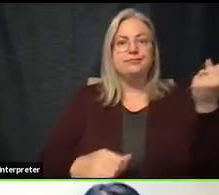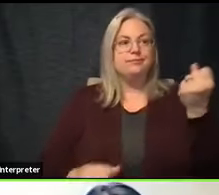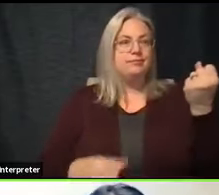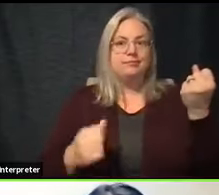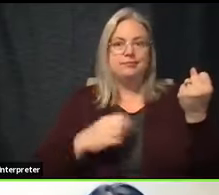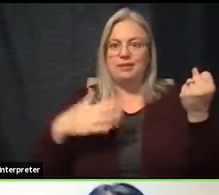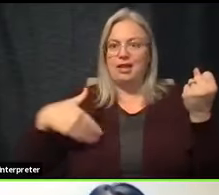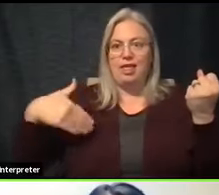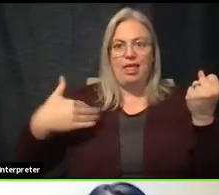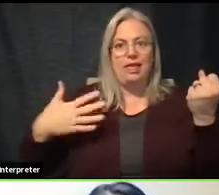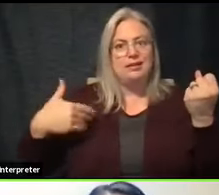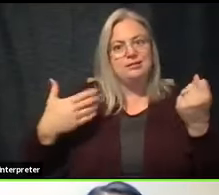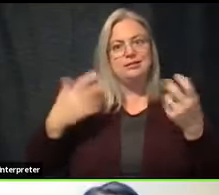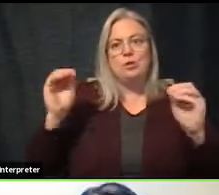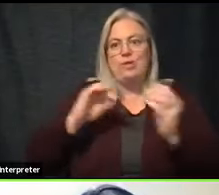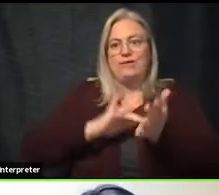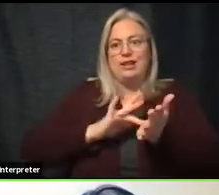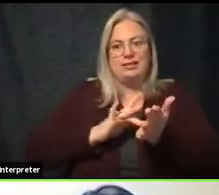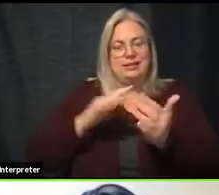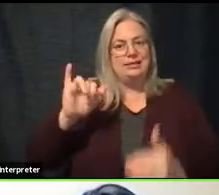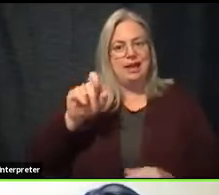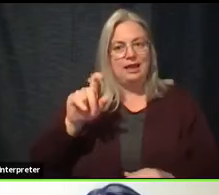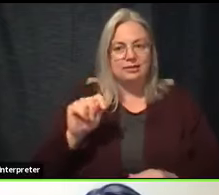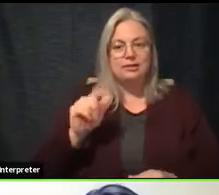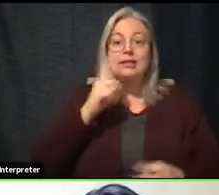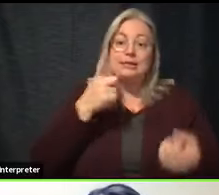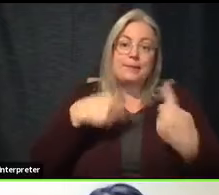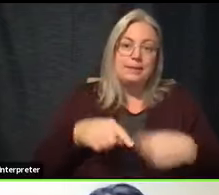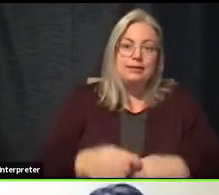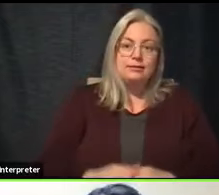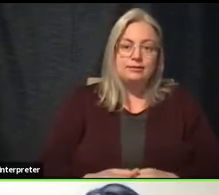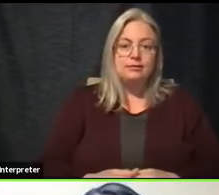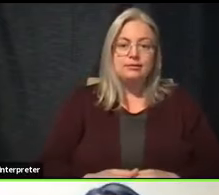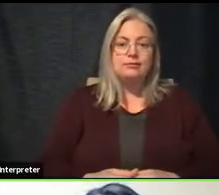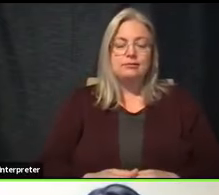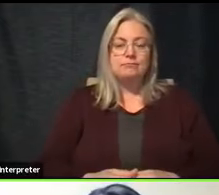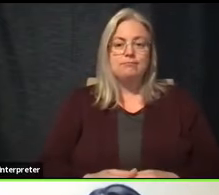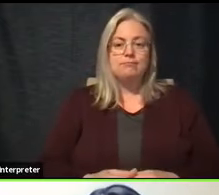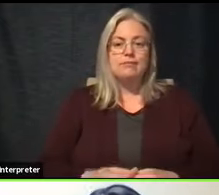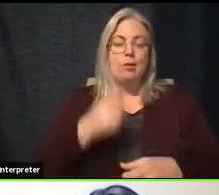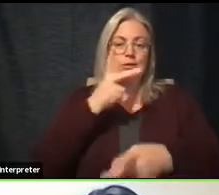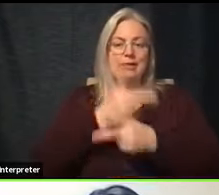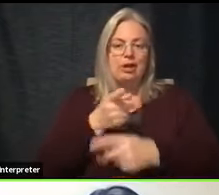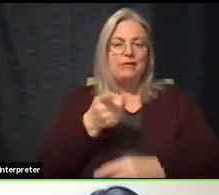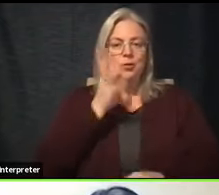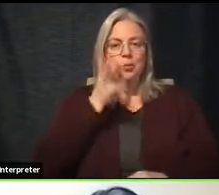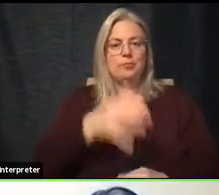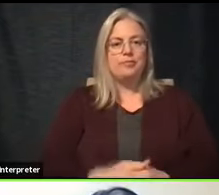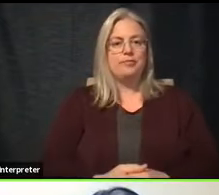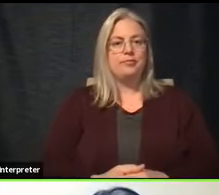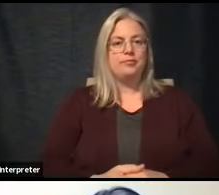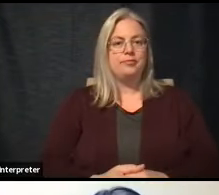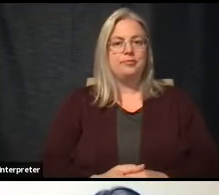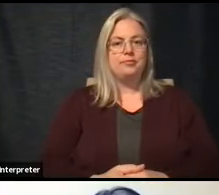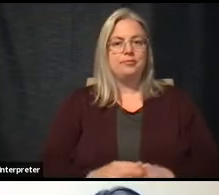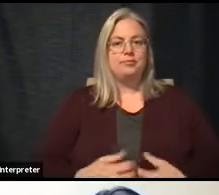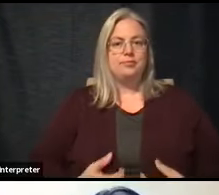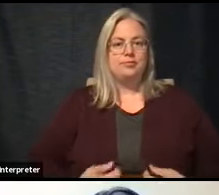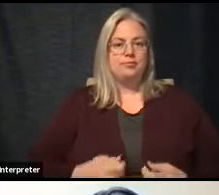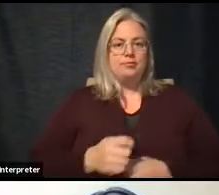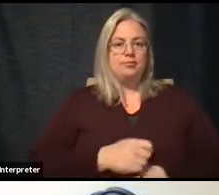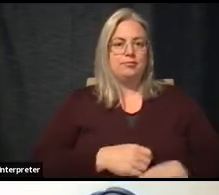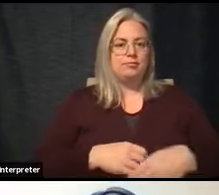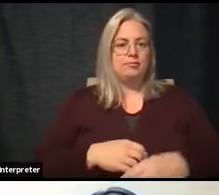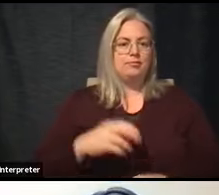have vaccine and we're not there yet. So it is coming. And we'll get you taken care of. Great. you.